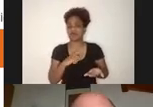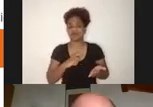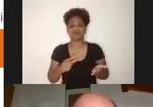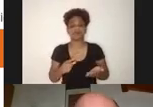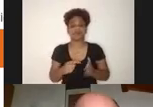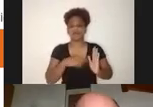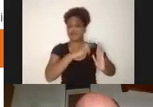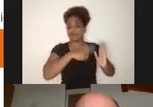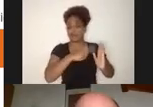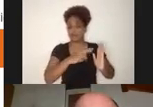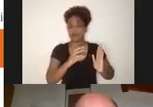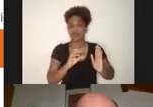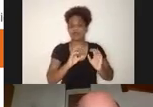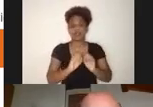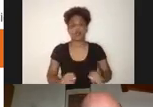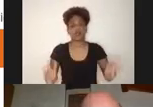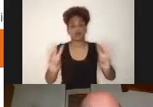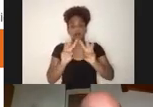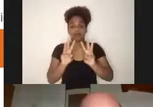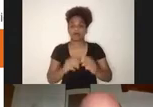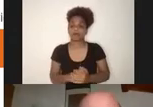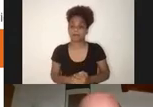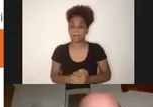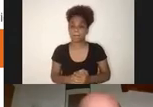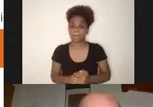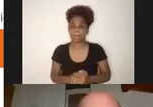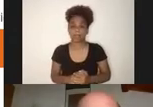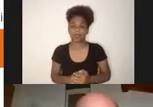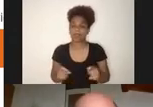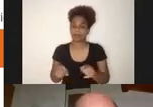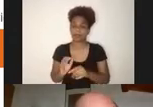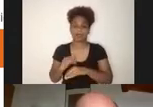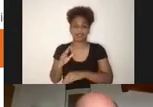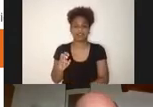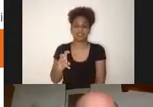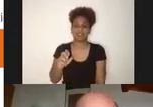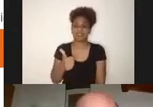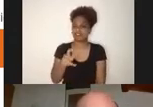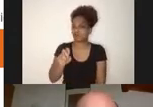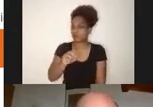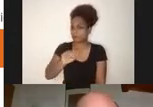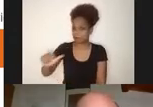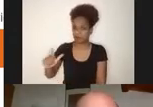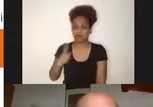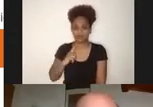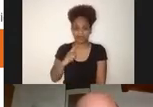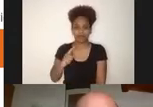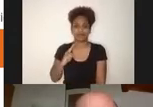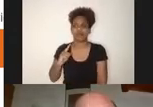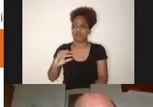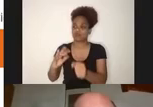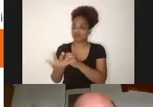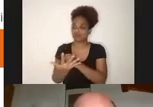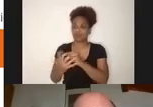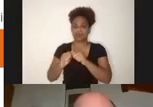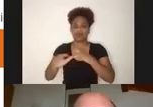,000 dead people because of Corona. You are really one